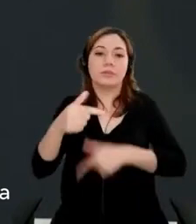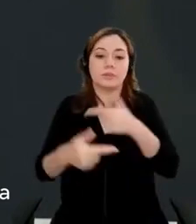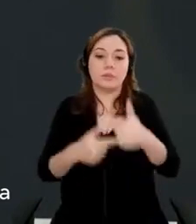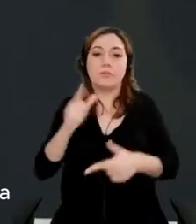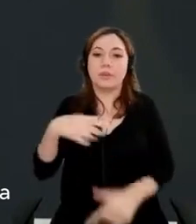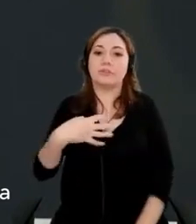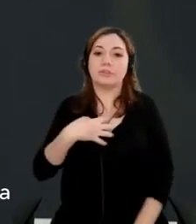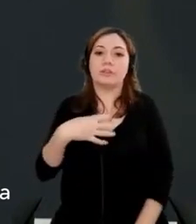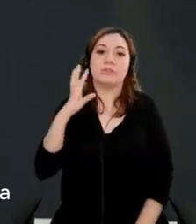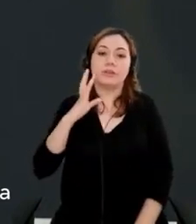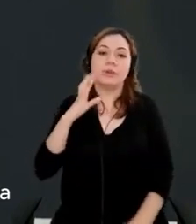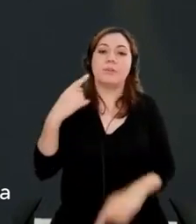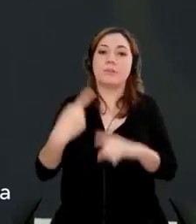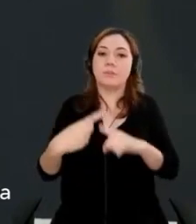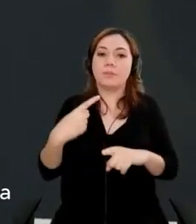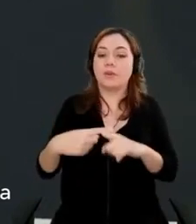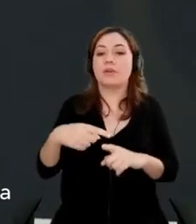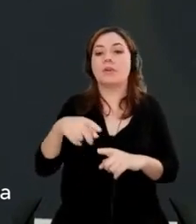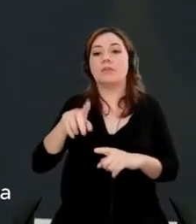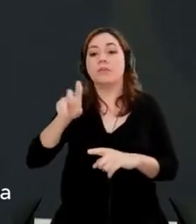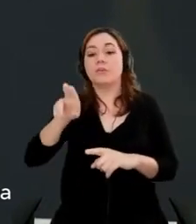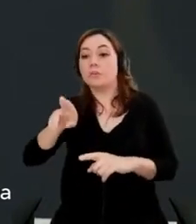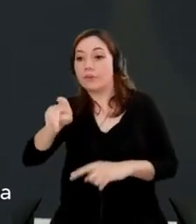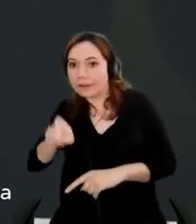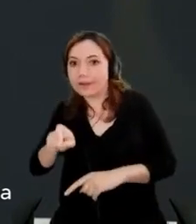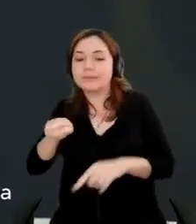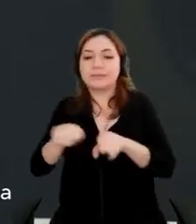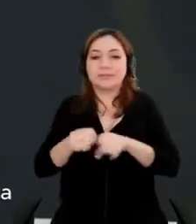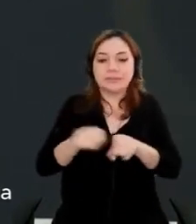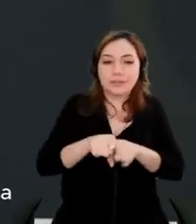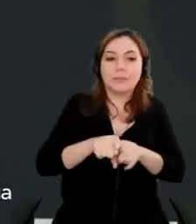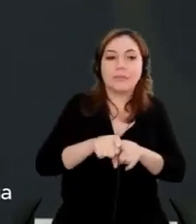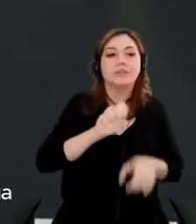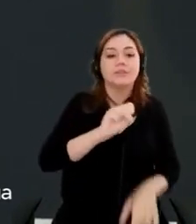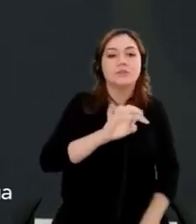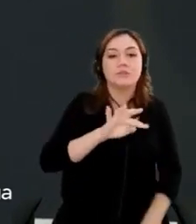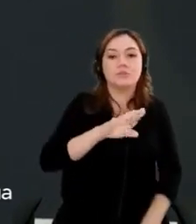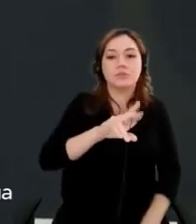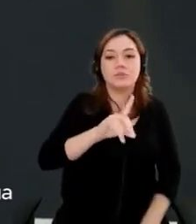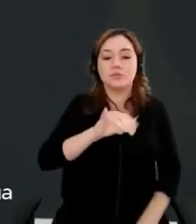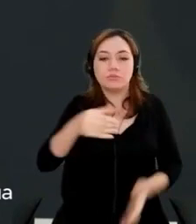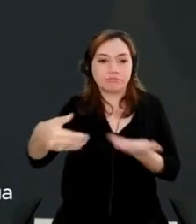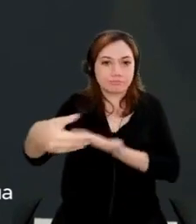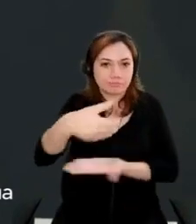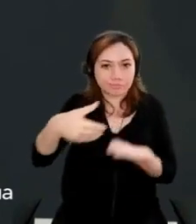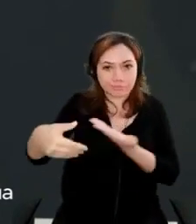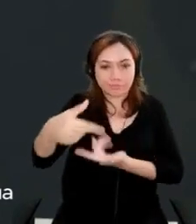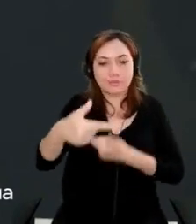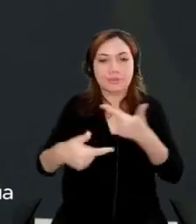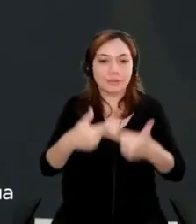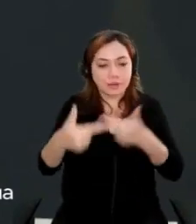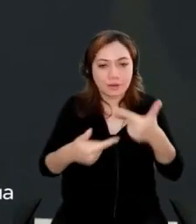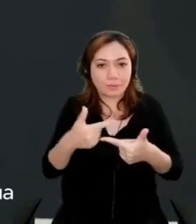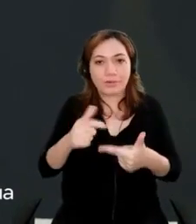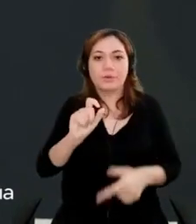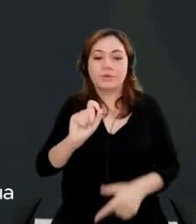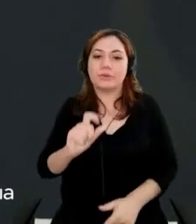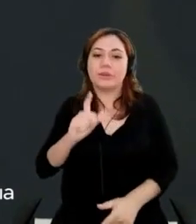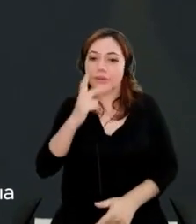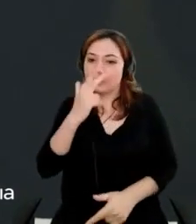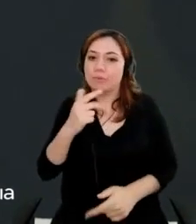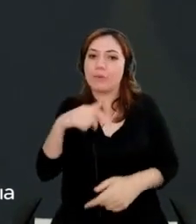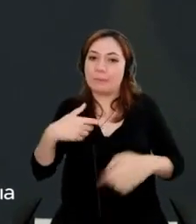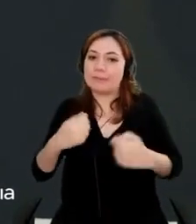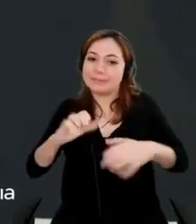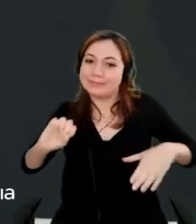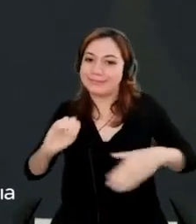UX is in Studio. So Studio and UX, we work with each other. There's nothing like, you know, thrown over the fence at us. So it's a